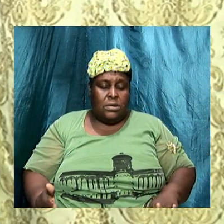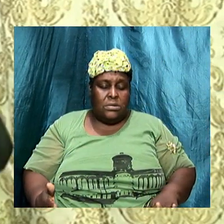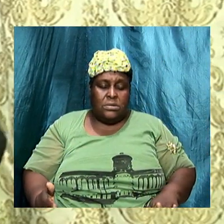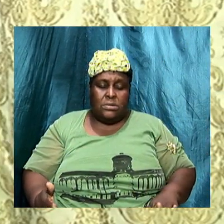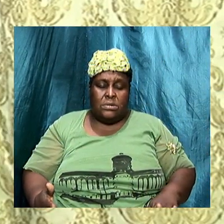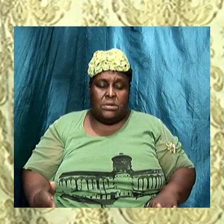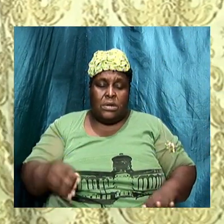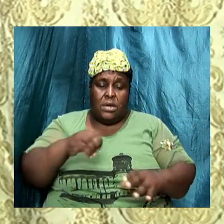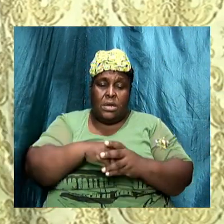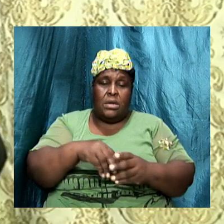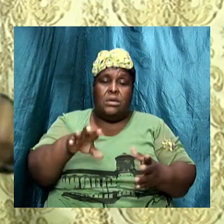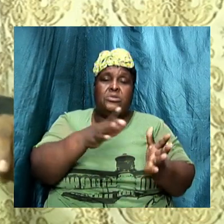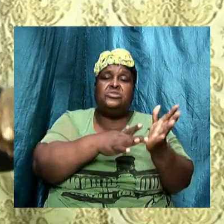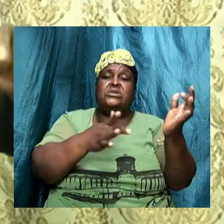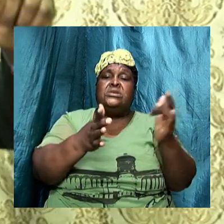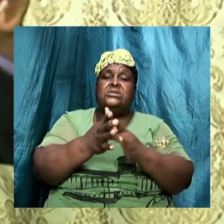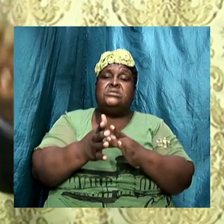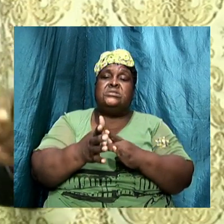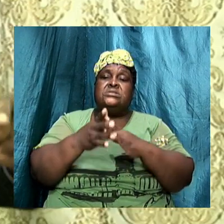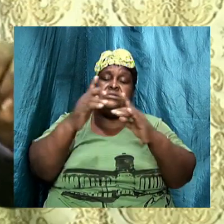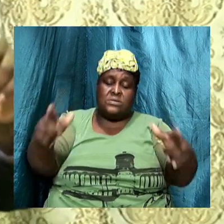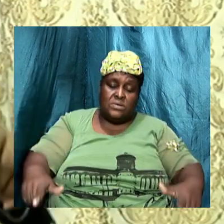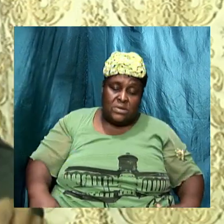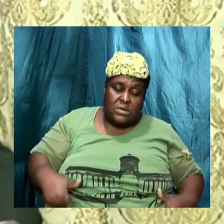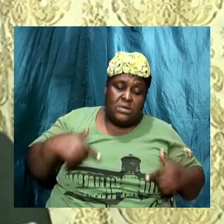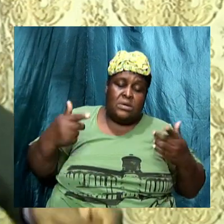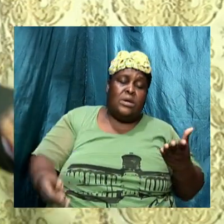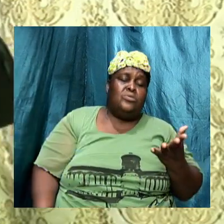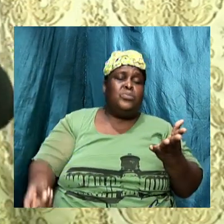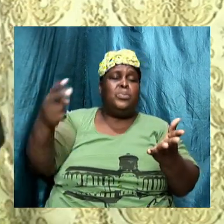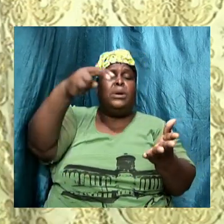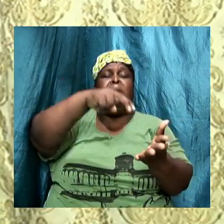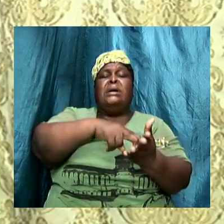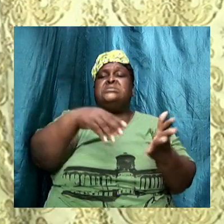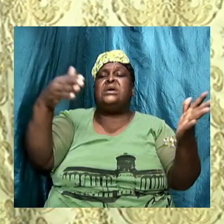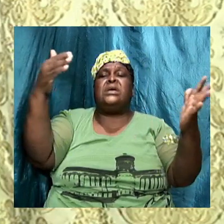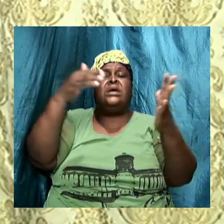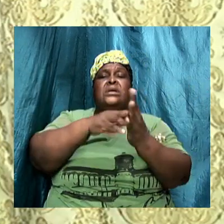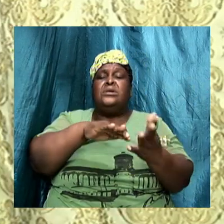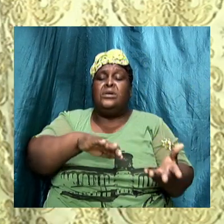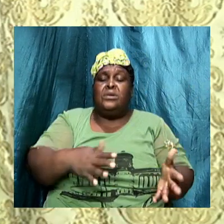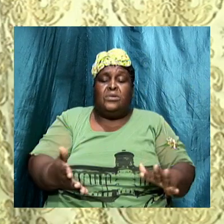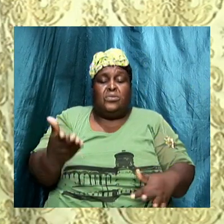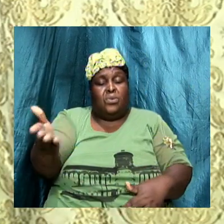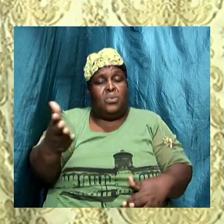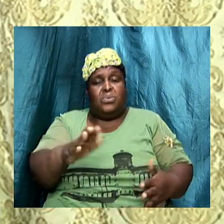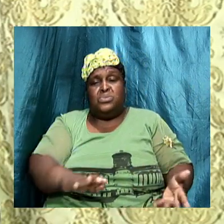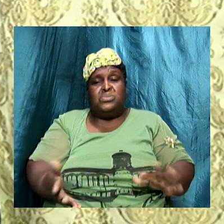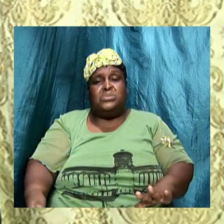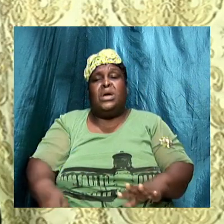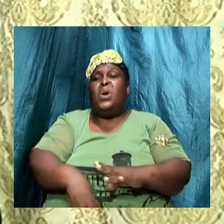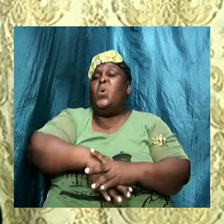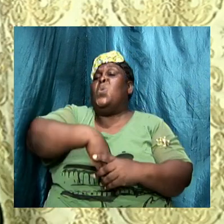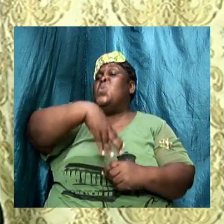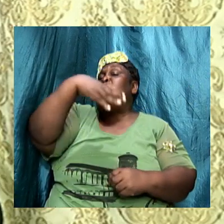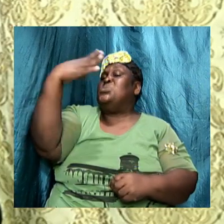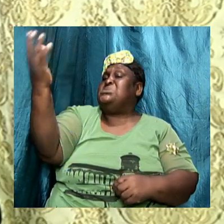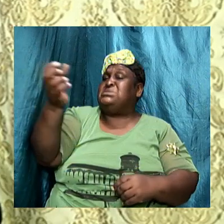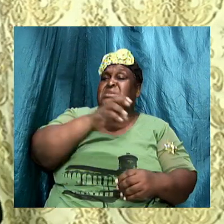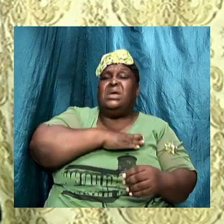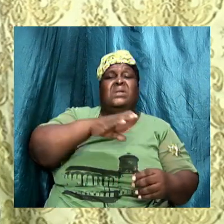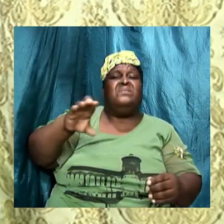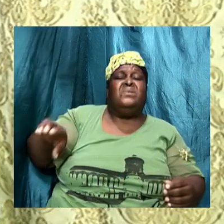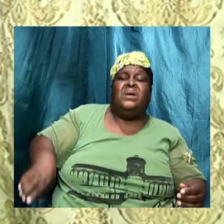in Christ will rise again and those who die outside of Christ will rise to be